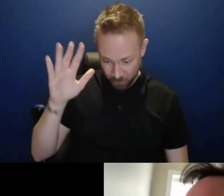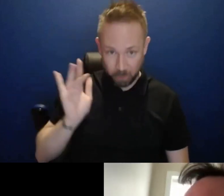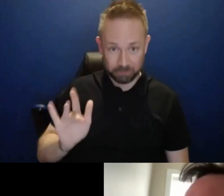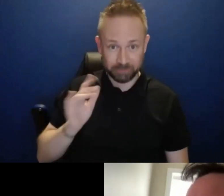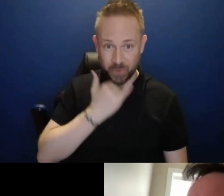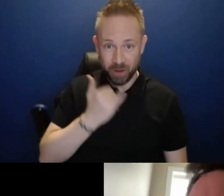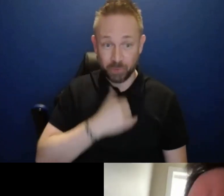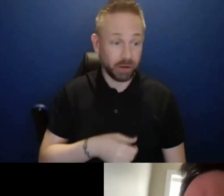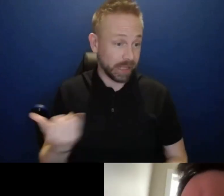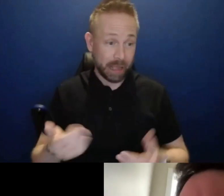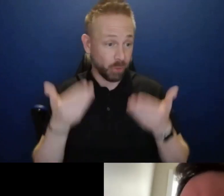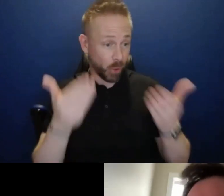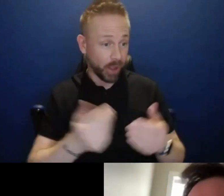screen?